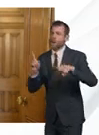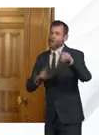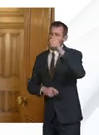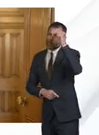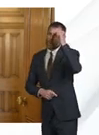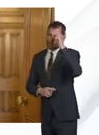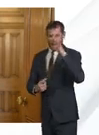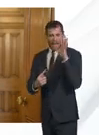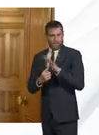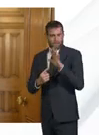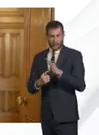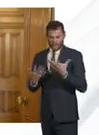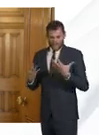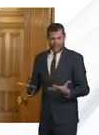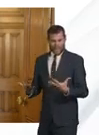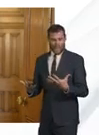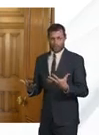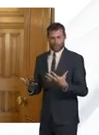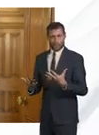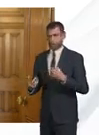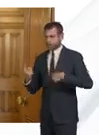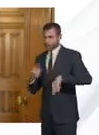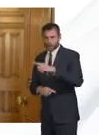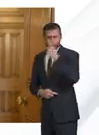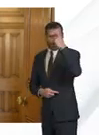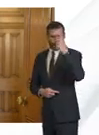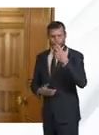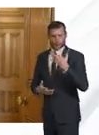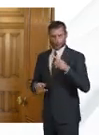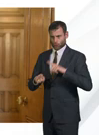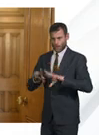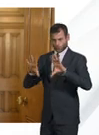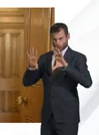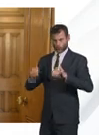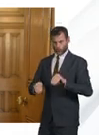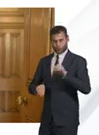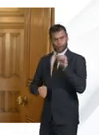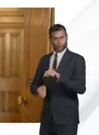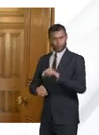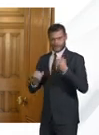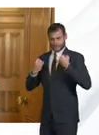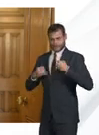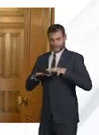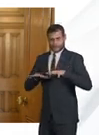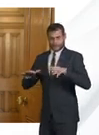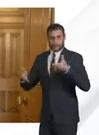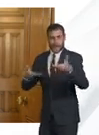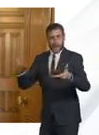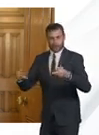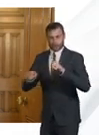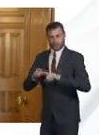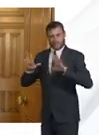how vital a task it is that we get a grip on the spread of this virus and slow it down